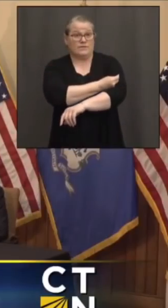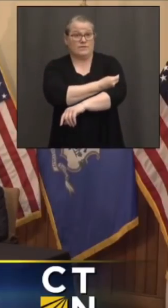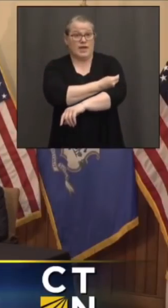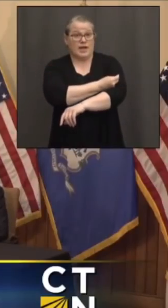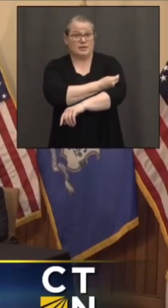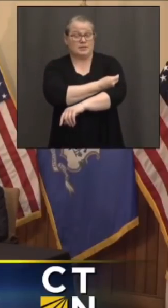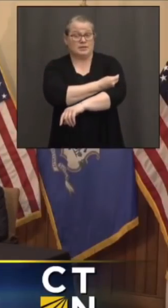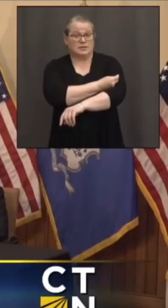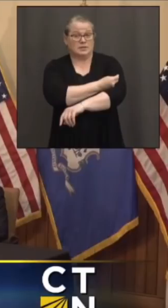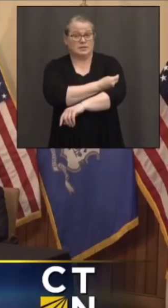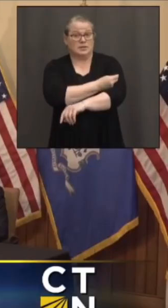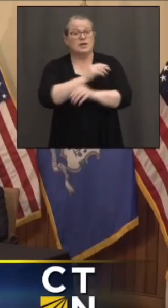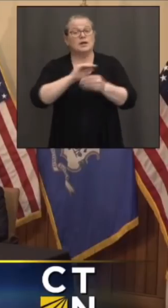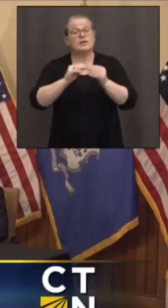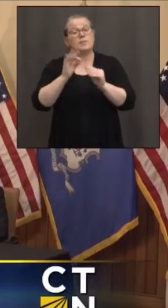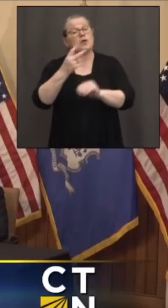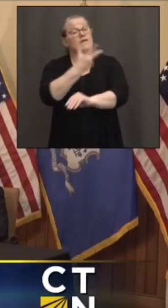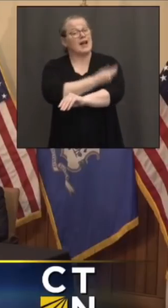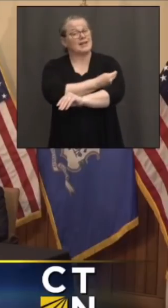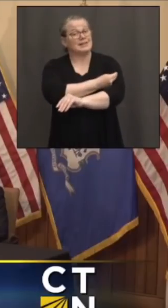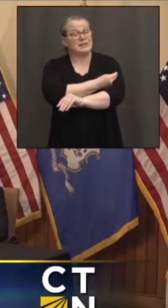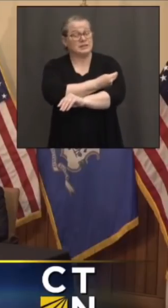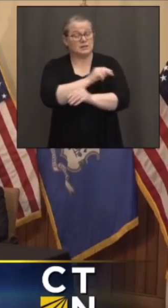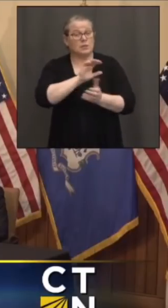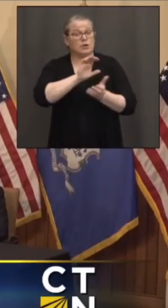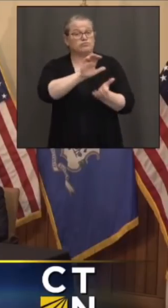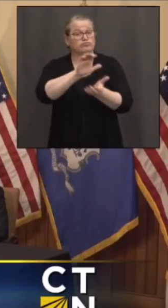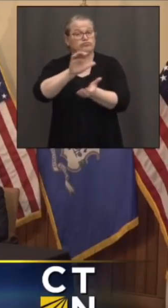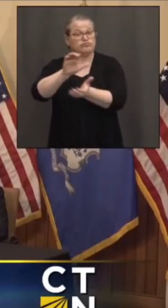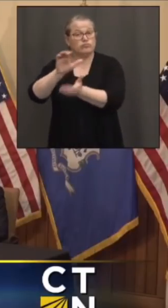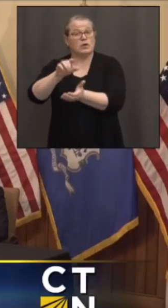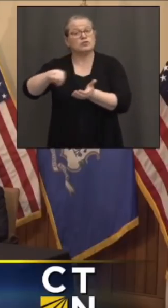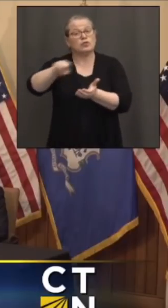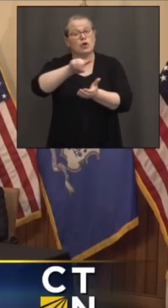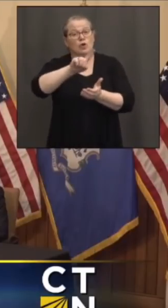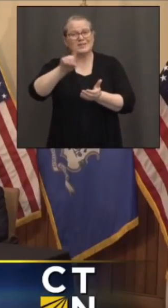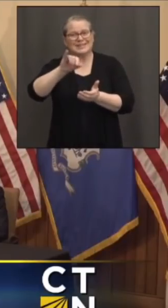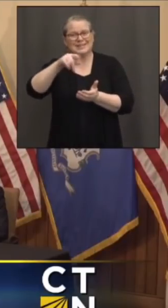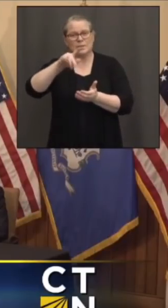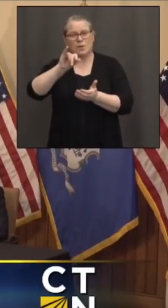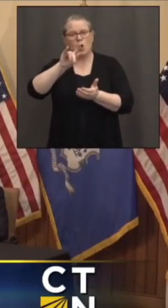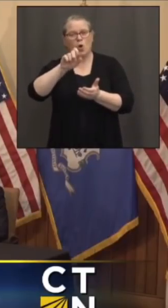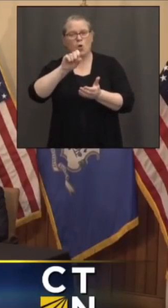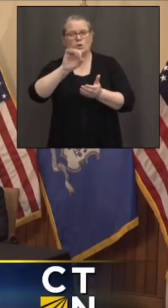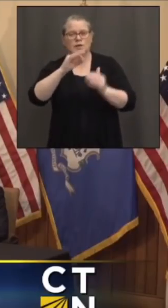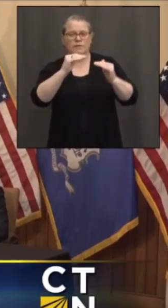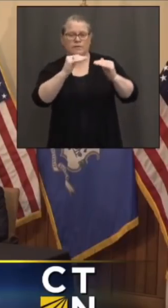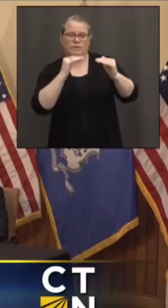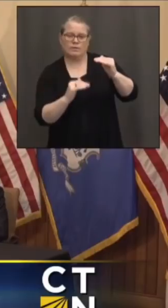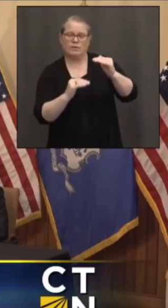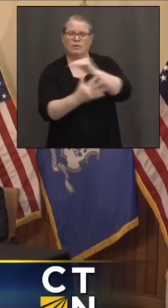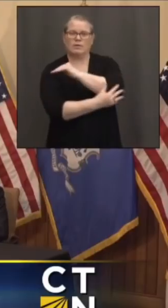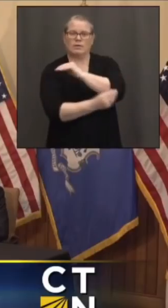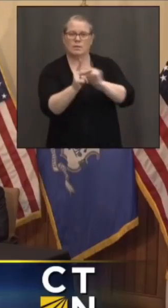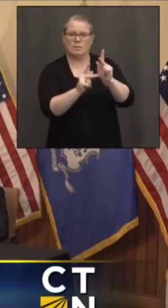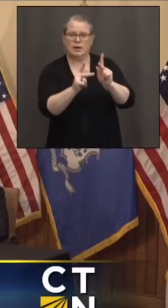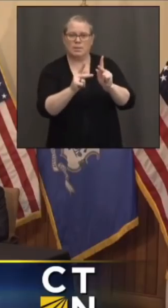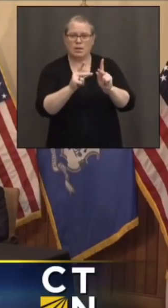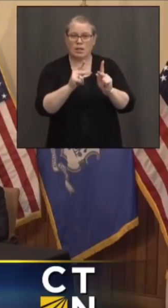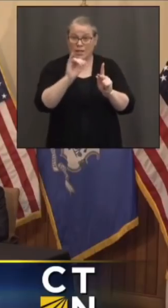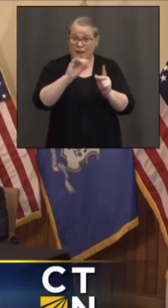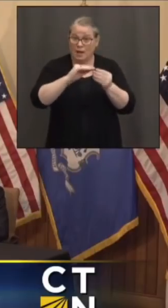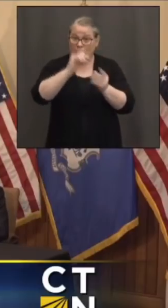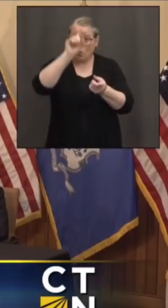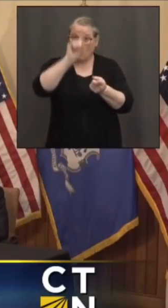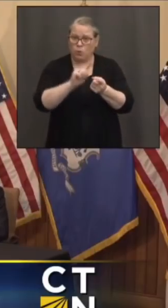decreased this past week. Why did that happen and what is being done to ensure that won't happen again? Is that true,